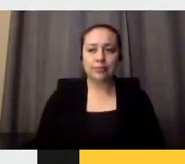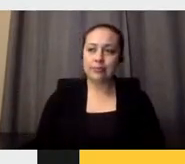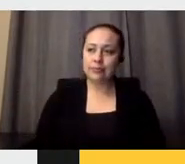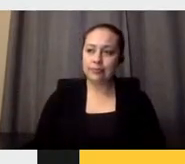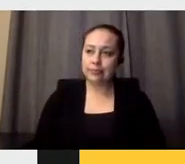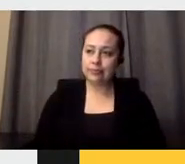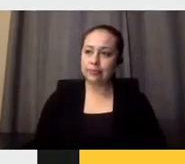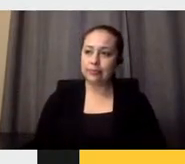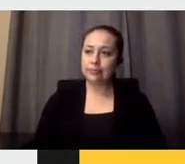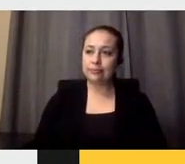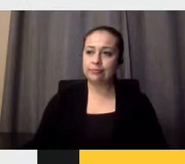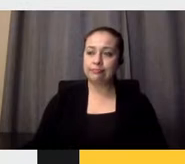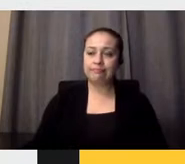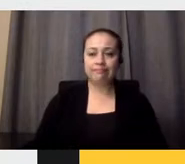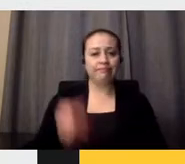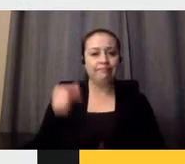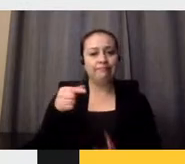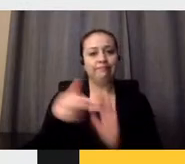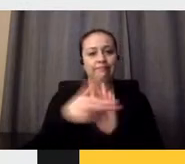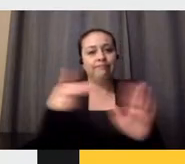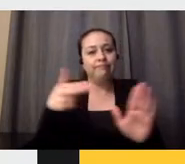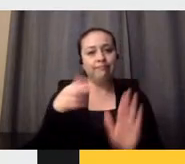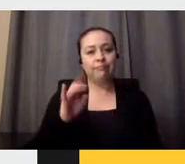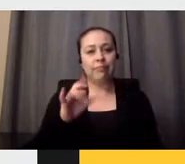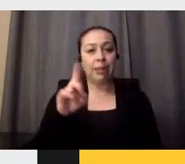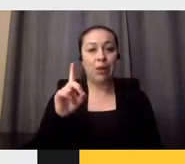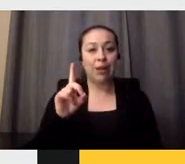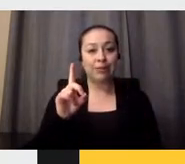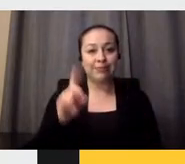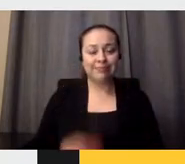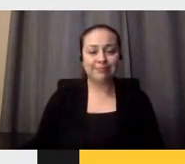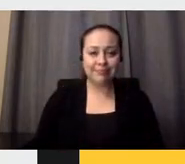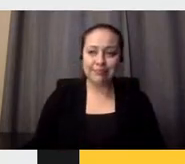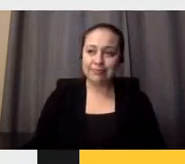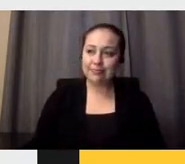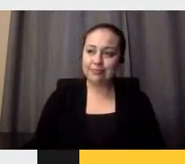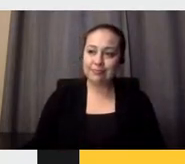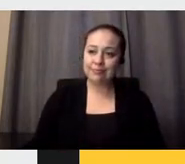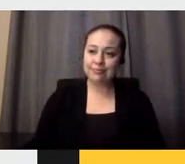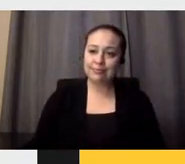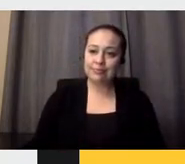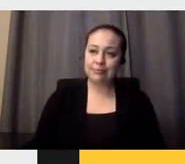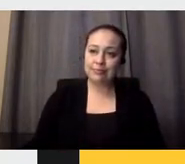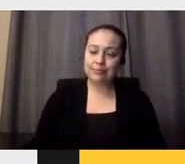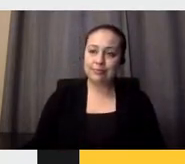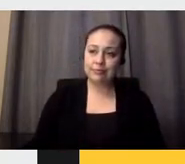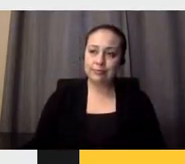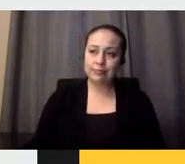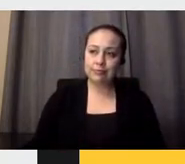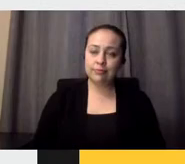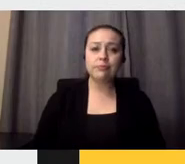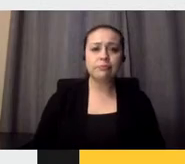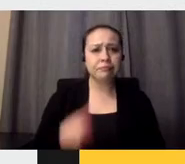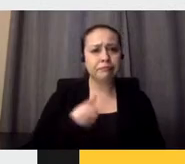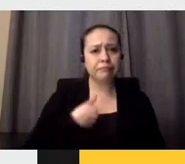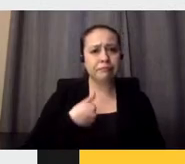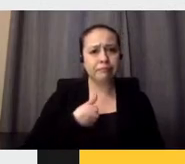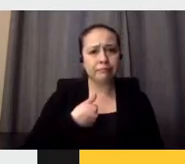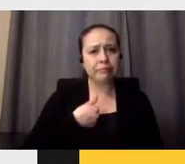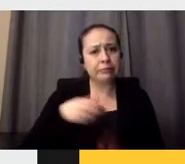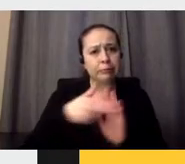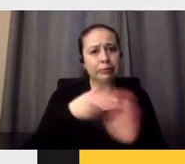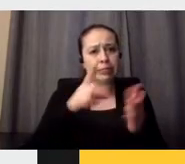And this is the brand. As a brand designer, this was constructed using the shapes that